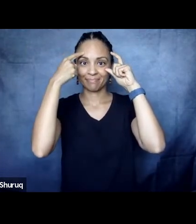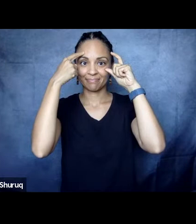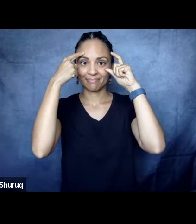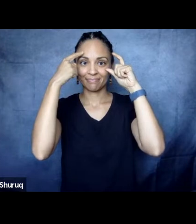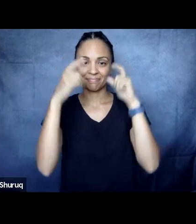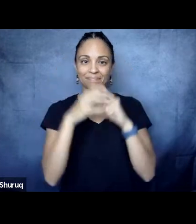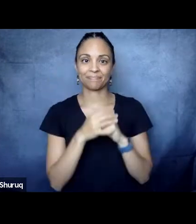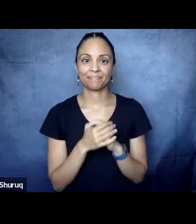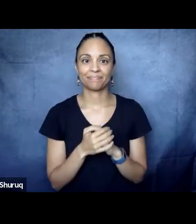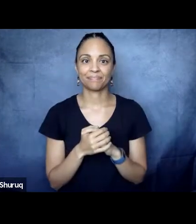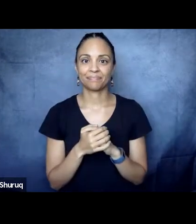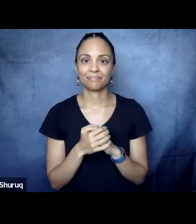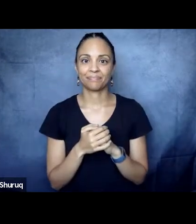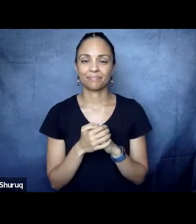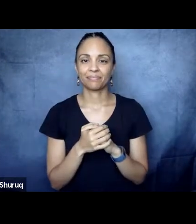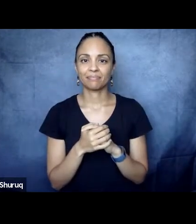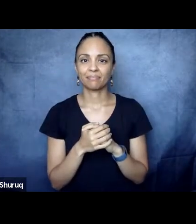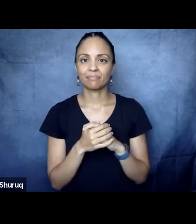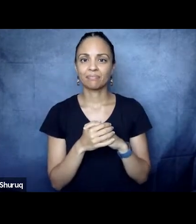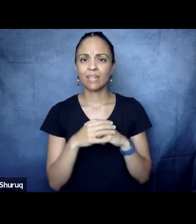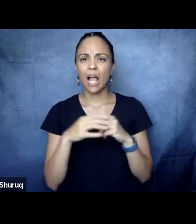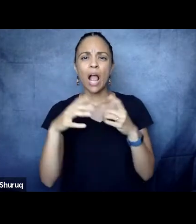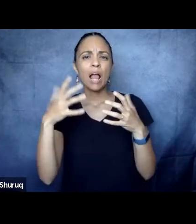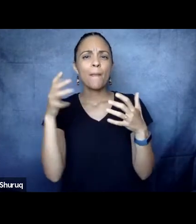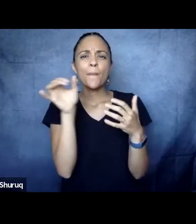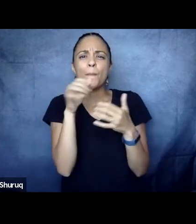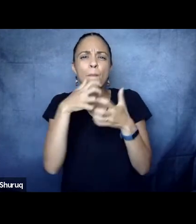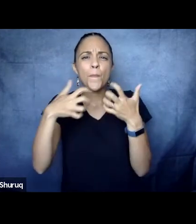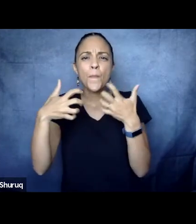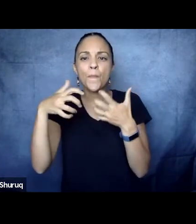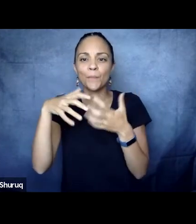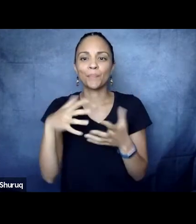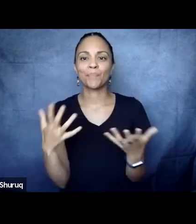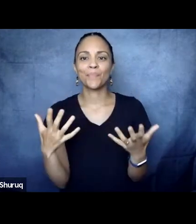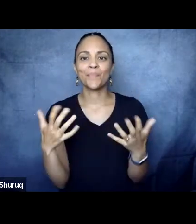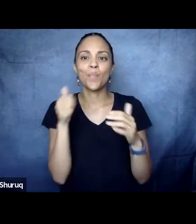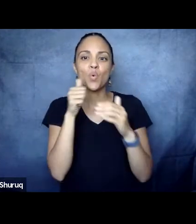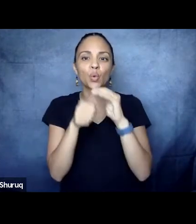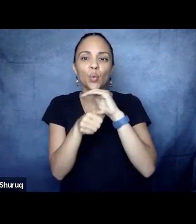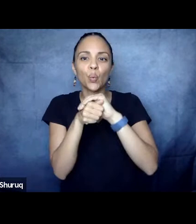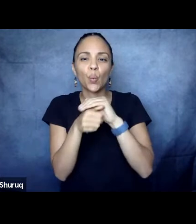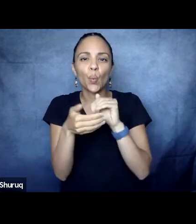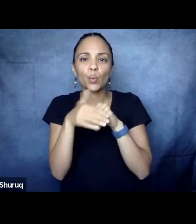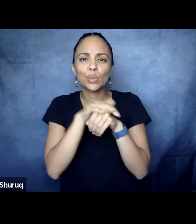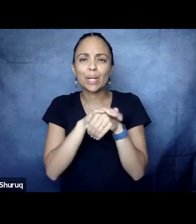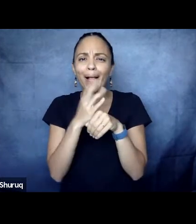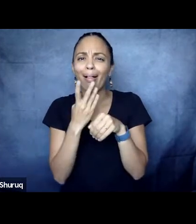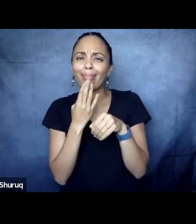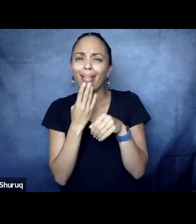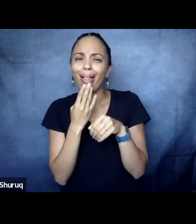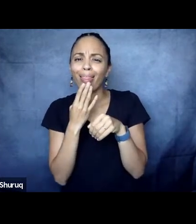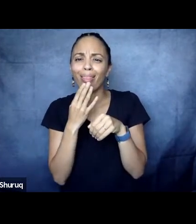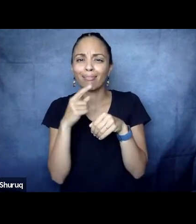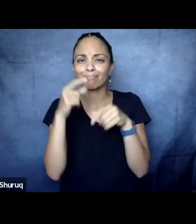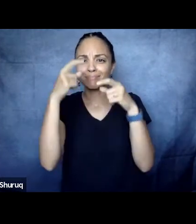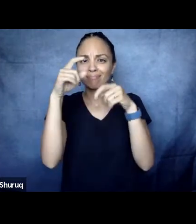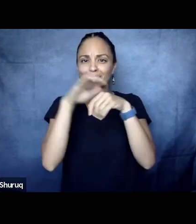like tortoise shell black. And I think that's about, I have lipstick on. I was very excited to put lipstick on today. I don't think I've worn